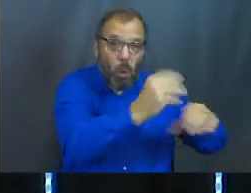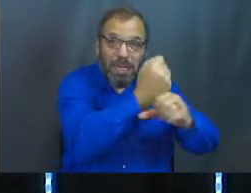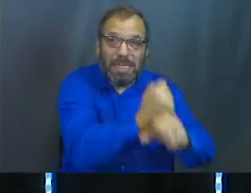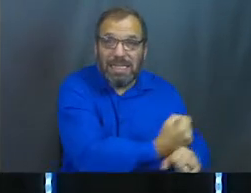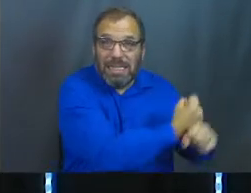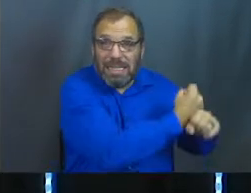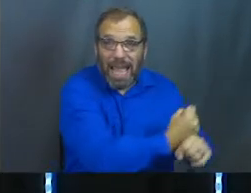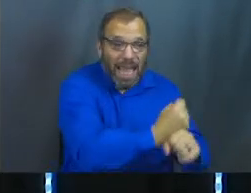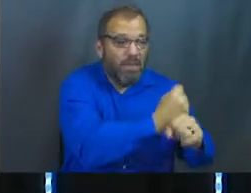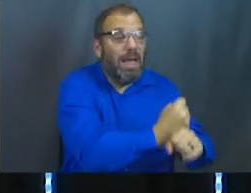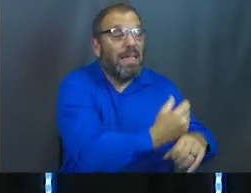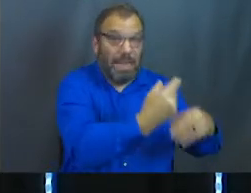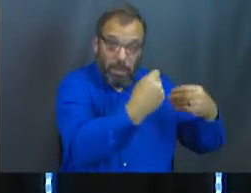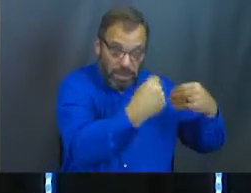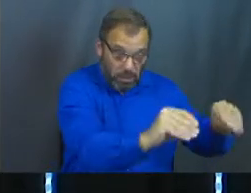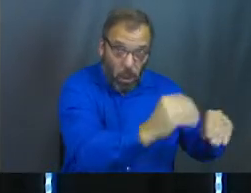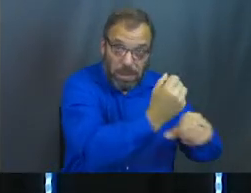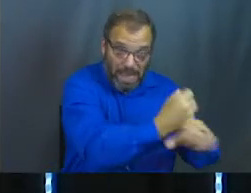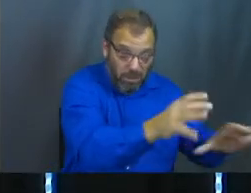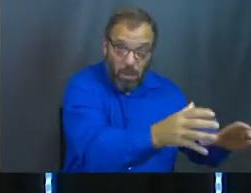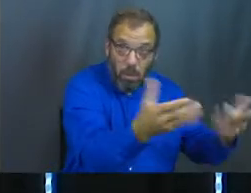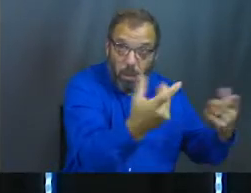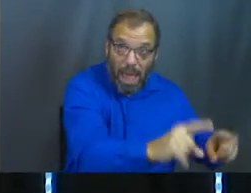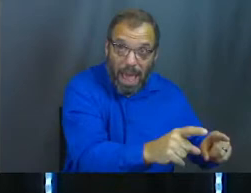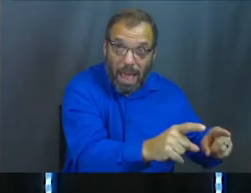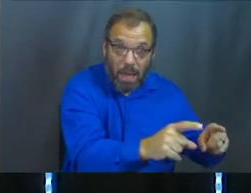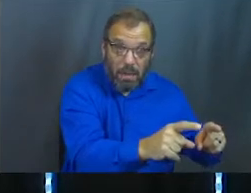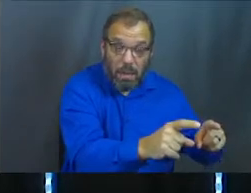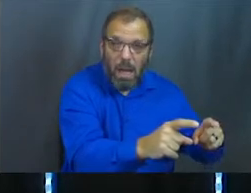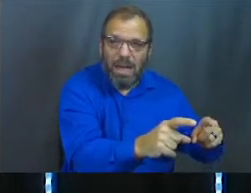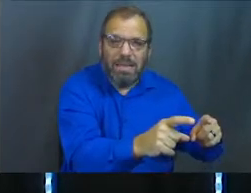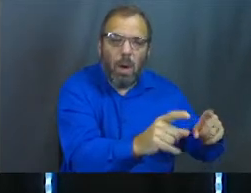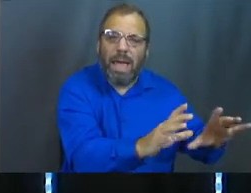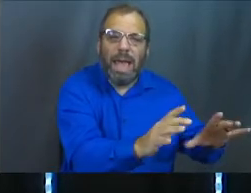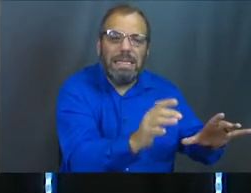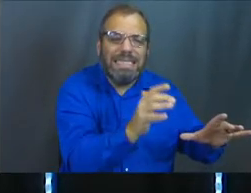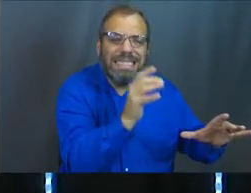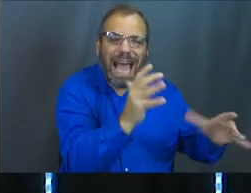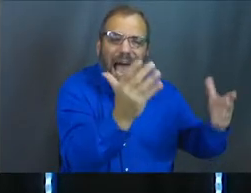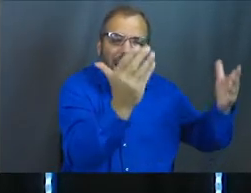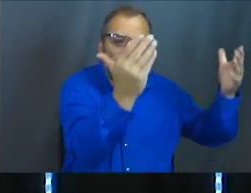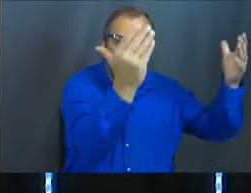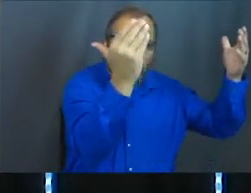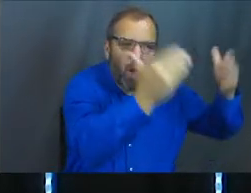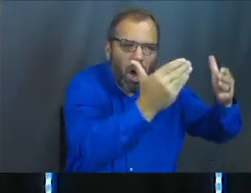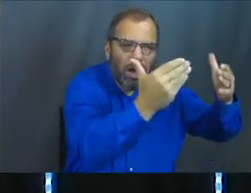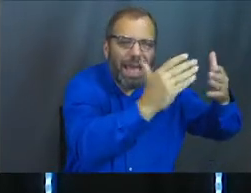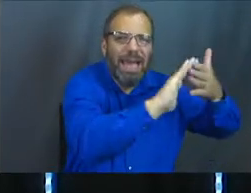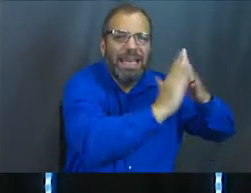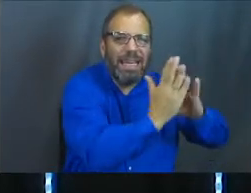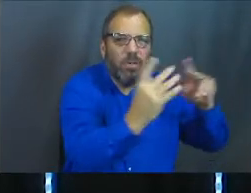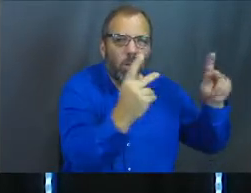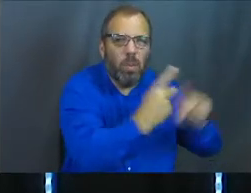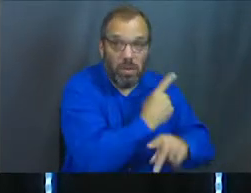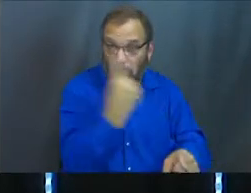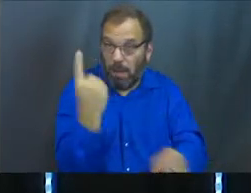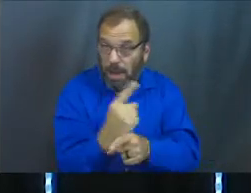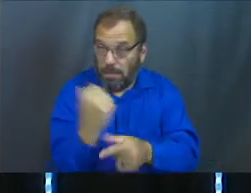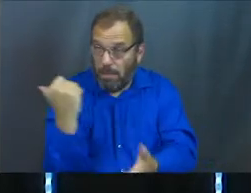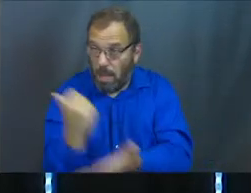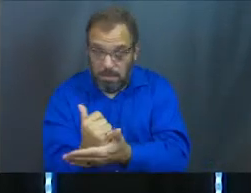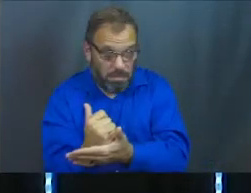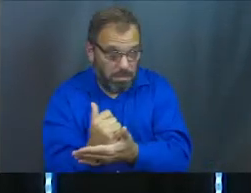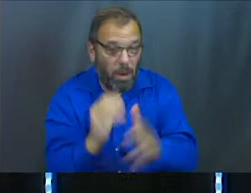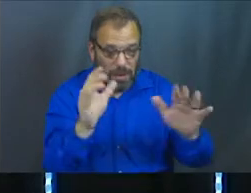and then when he gets sold into slavery, it's not been dark enough in this story. It just gets darker. Somebody say amen to that.